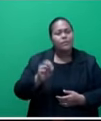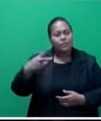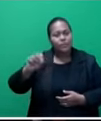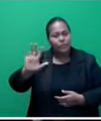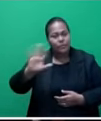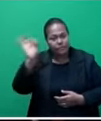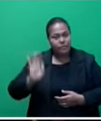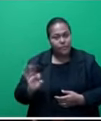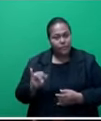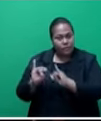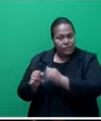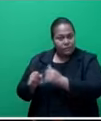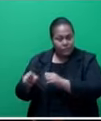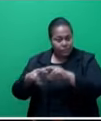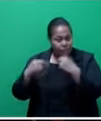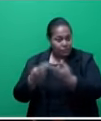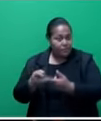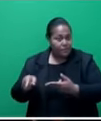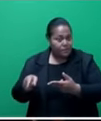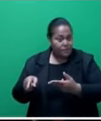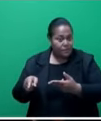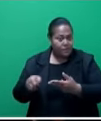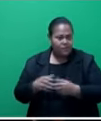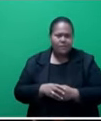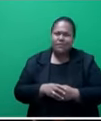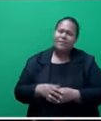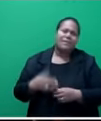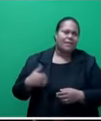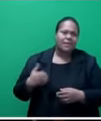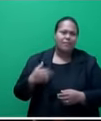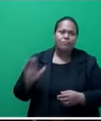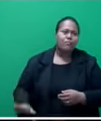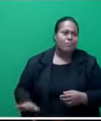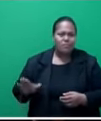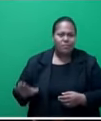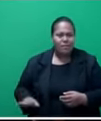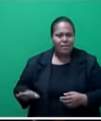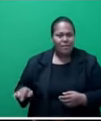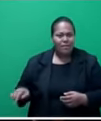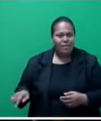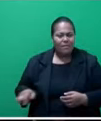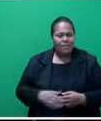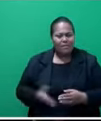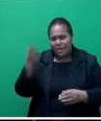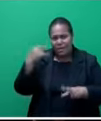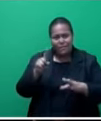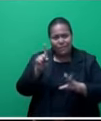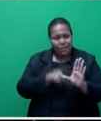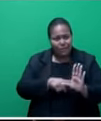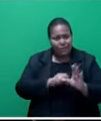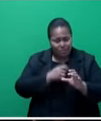the individuals or families are on the margins of poverty. And I think what has happened in the last one year because of the pandemic,